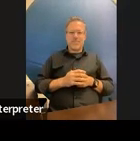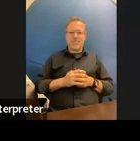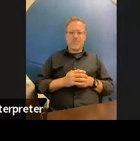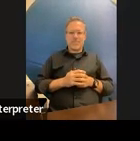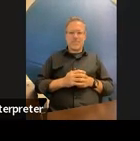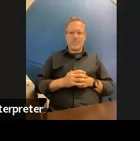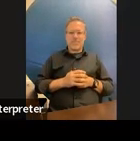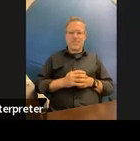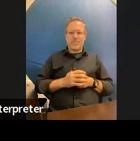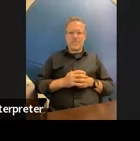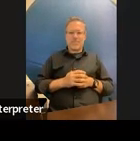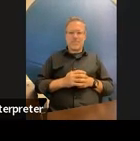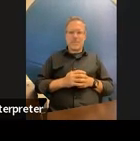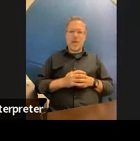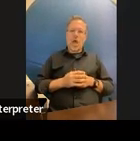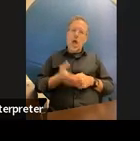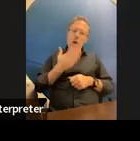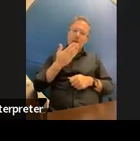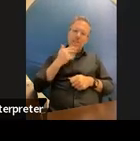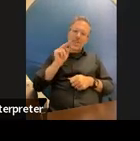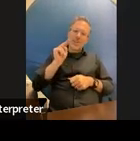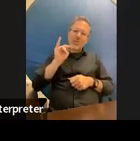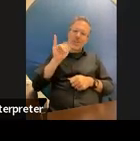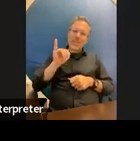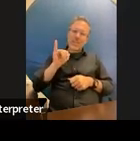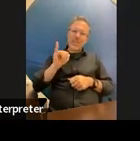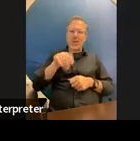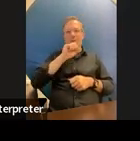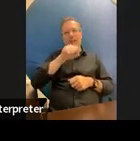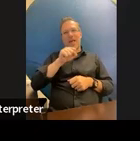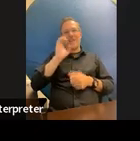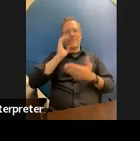um oh thank you mickey we love our visuals